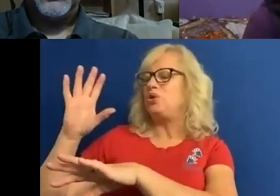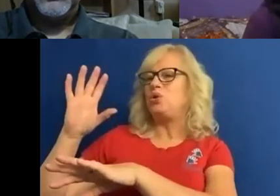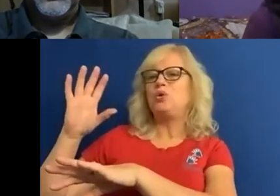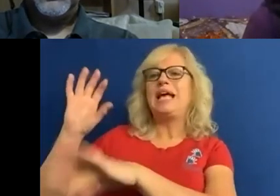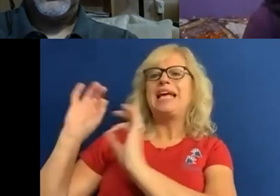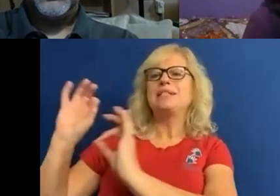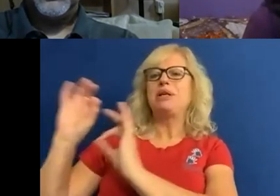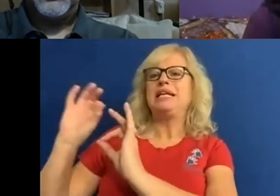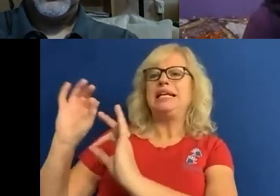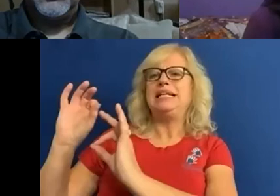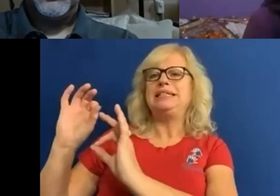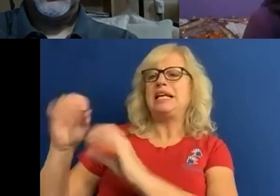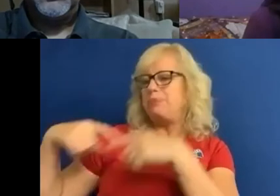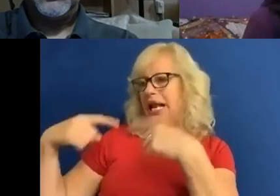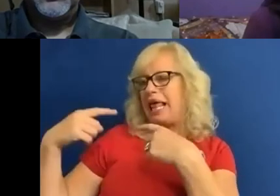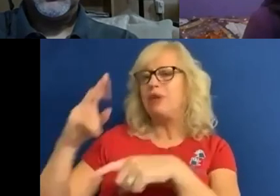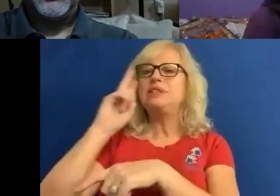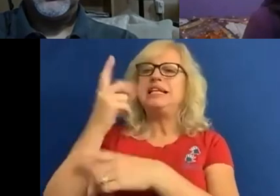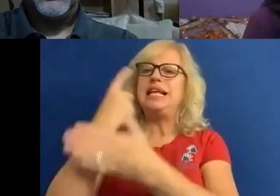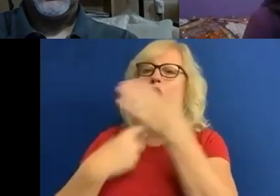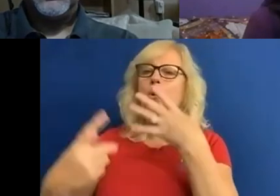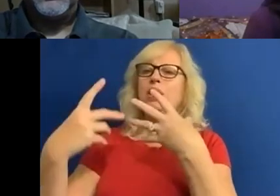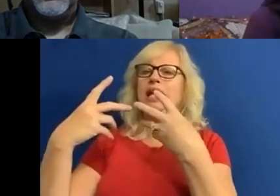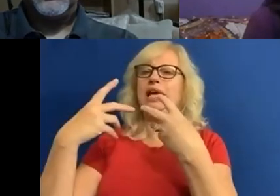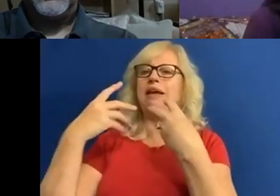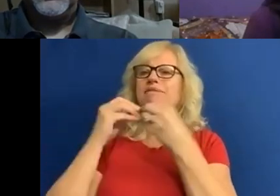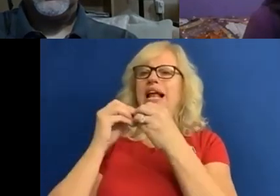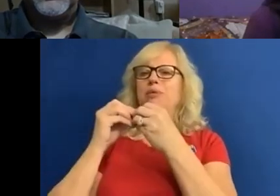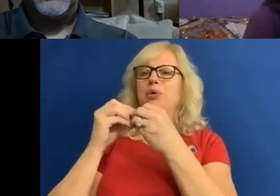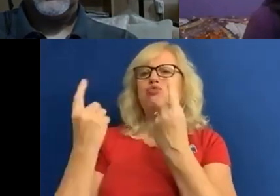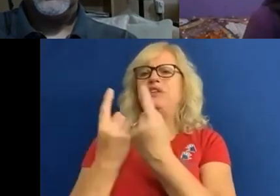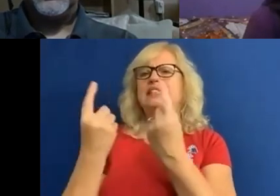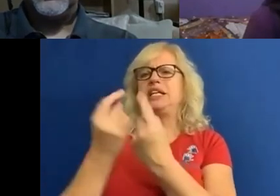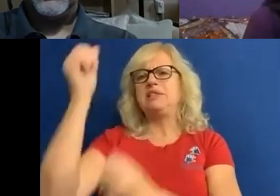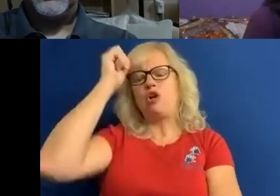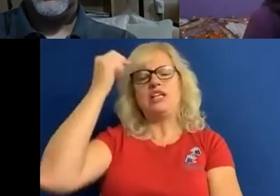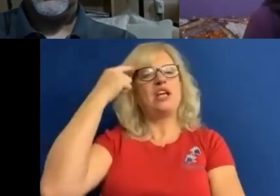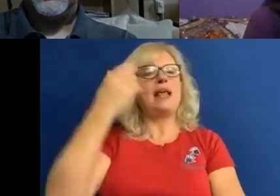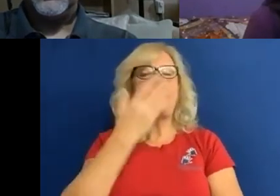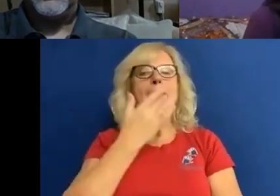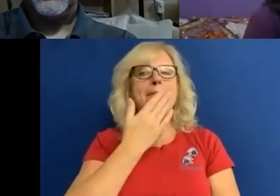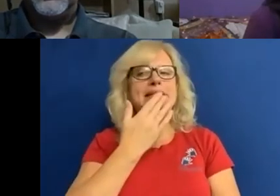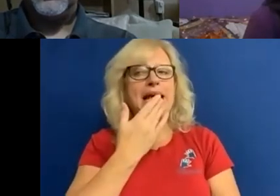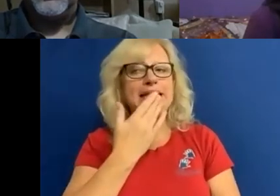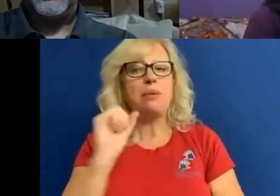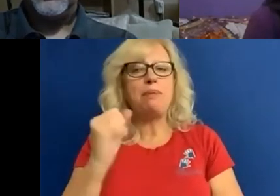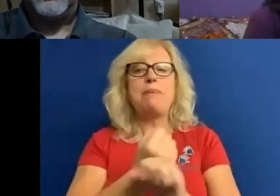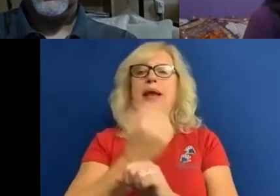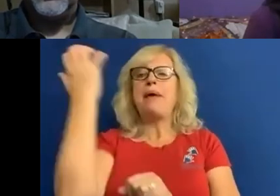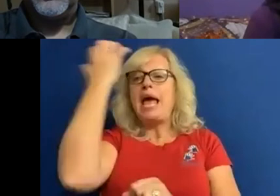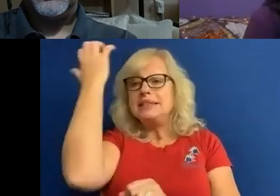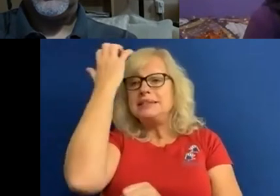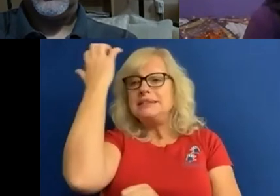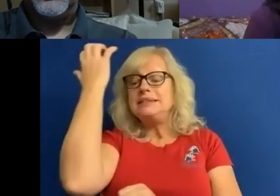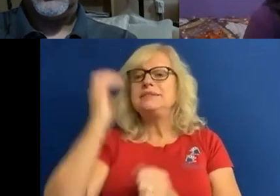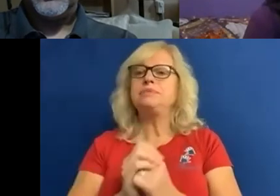be seen as the only valuable source of understanding and knowledge. Peter. I think the mistakes that have been made by accident, let alone the